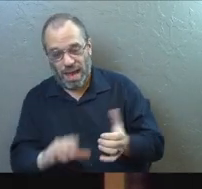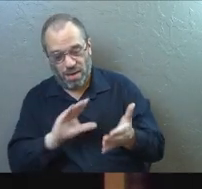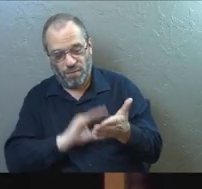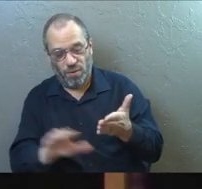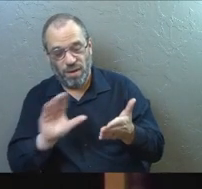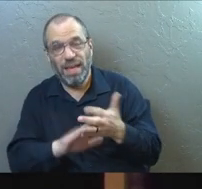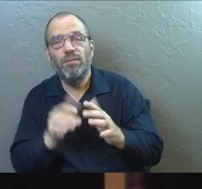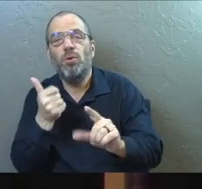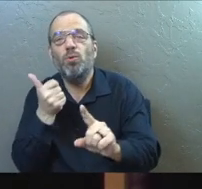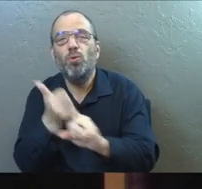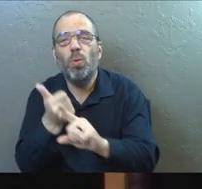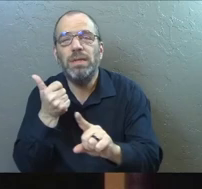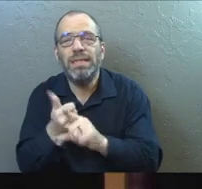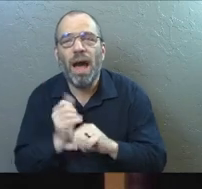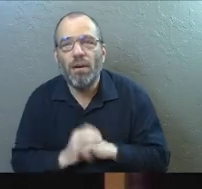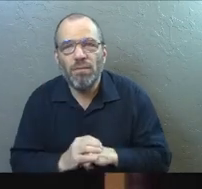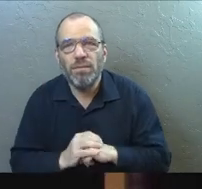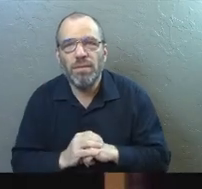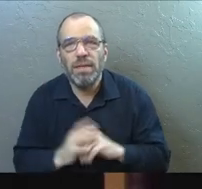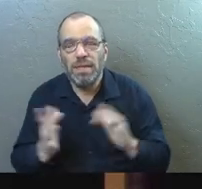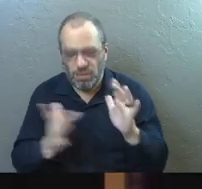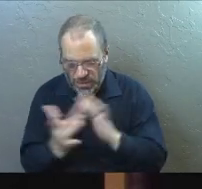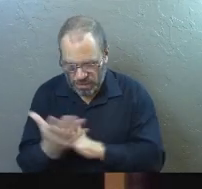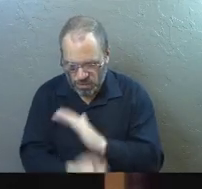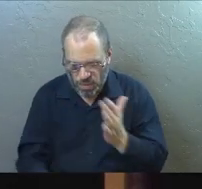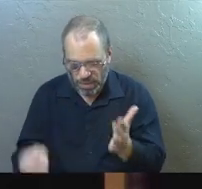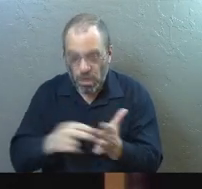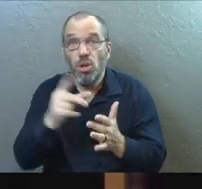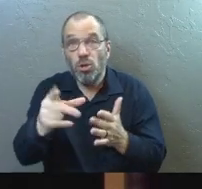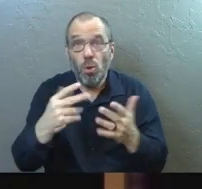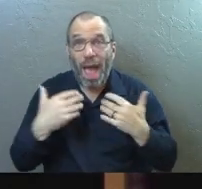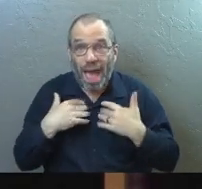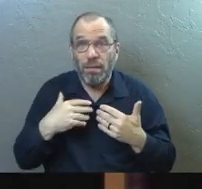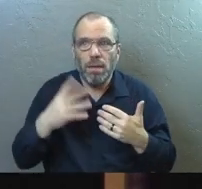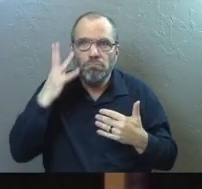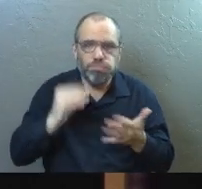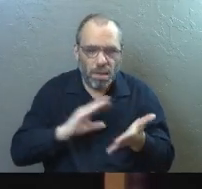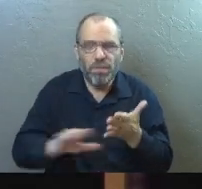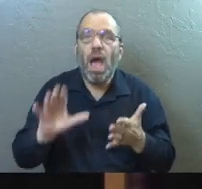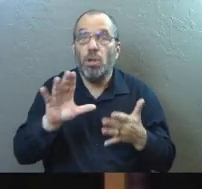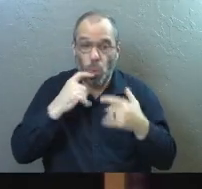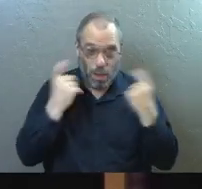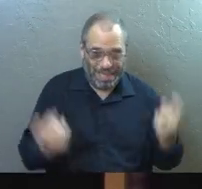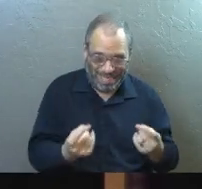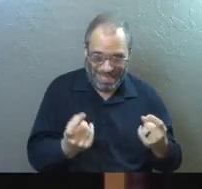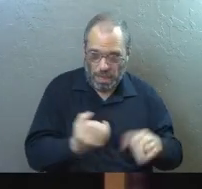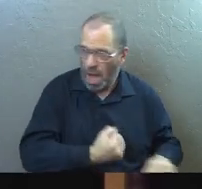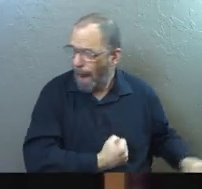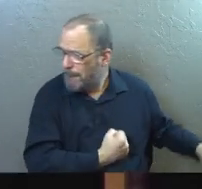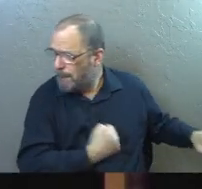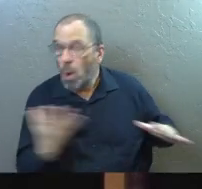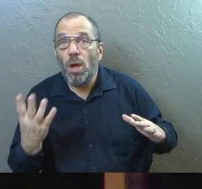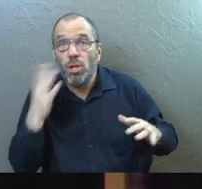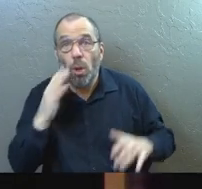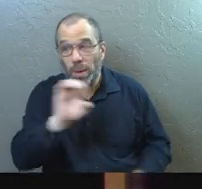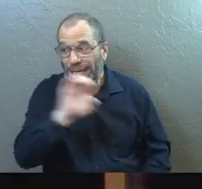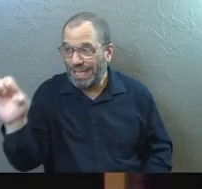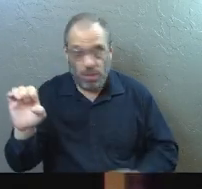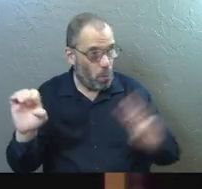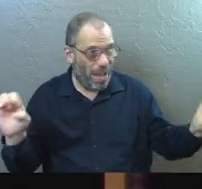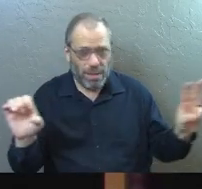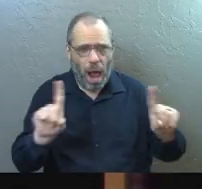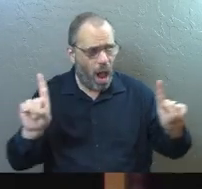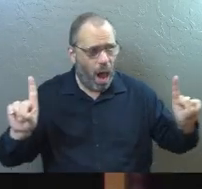you. Jesus did rise. You are forgiven. The scripture even says, he's cast your sins as far as the east is from the west.